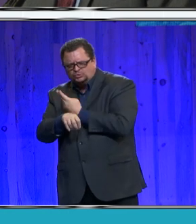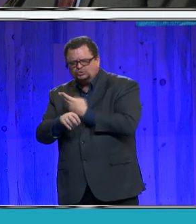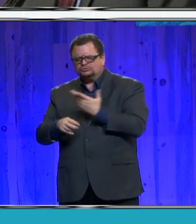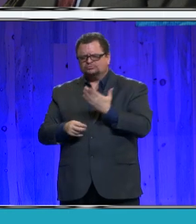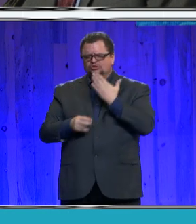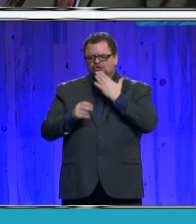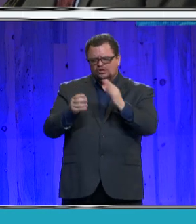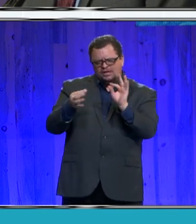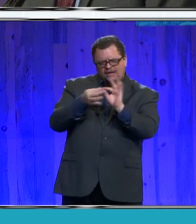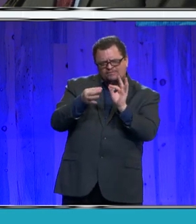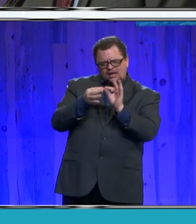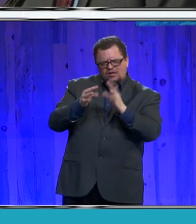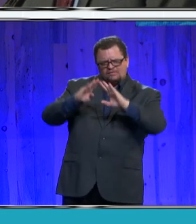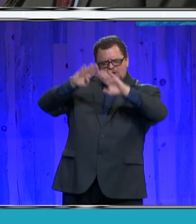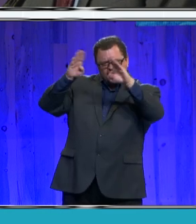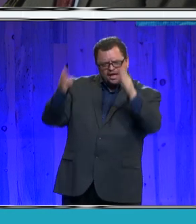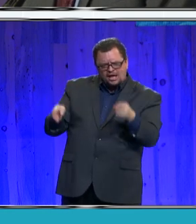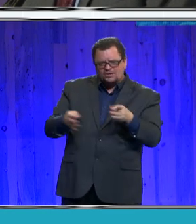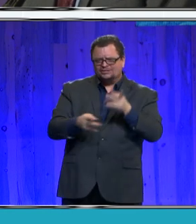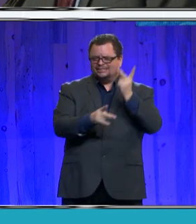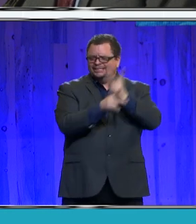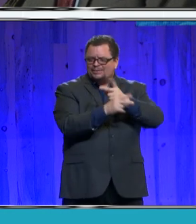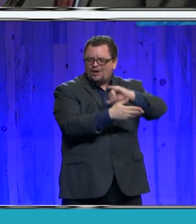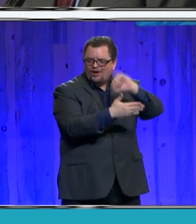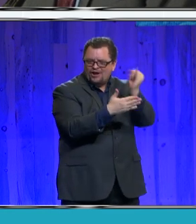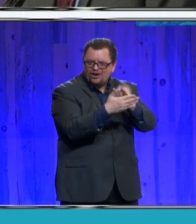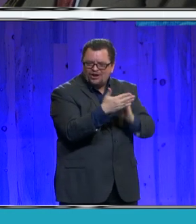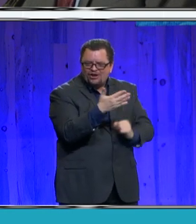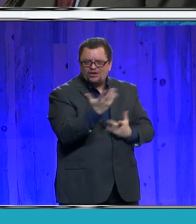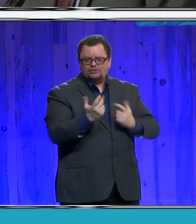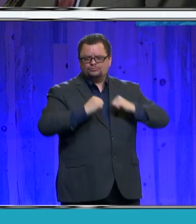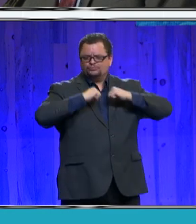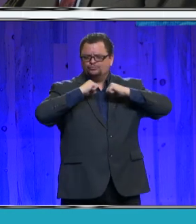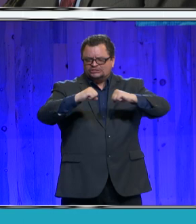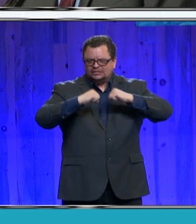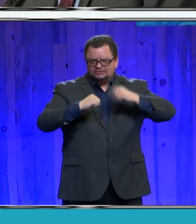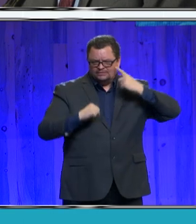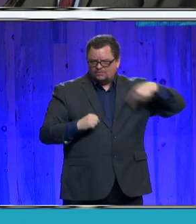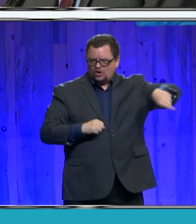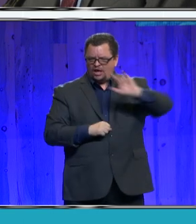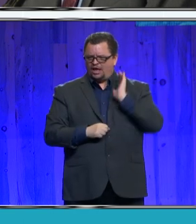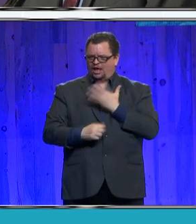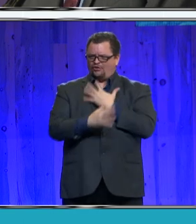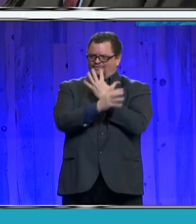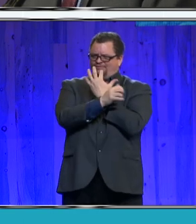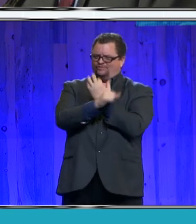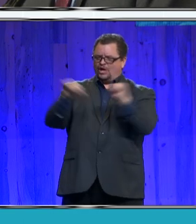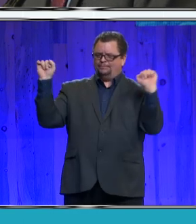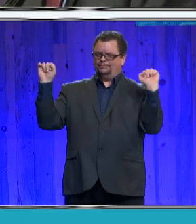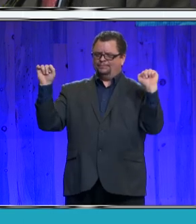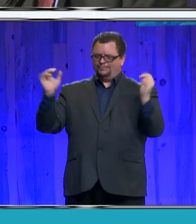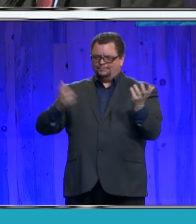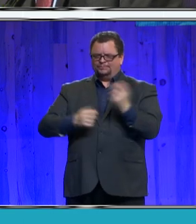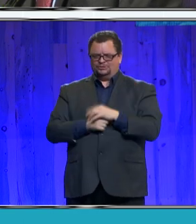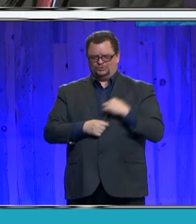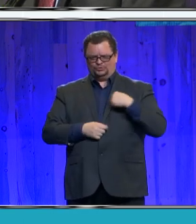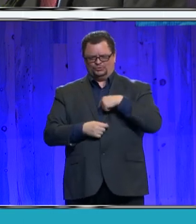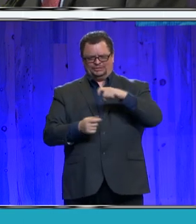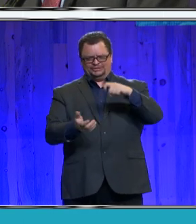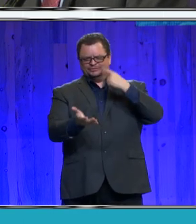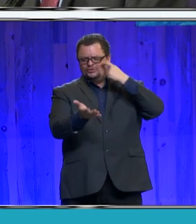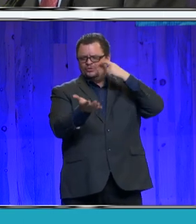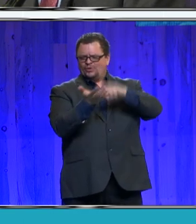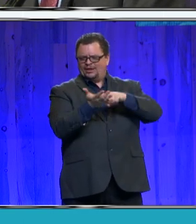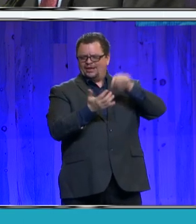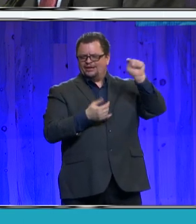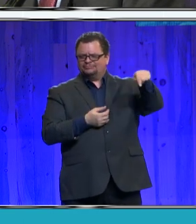culture, art, and the protection of our freedoms. We need to recognize that we are no longer a